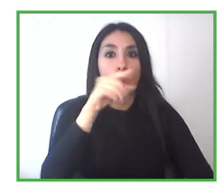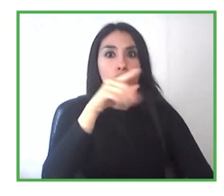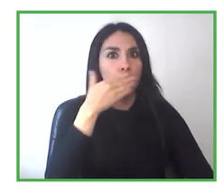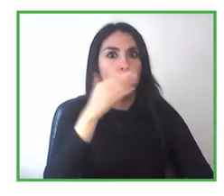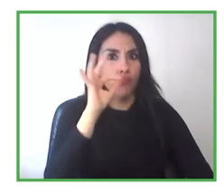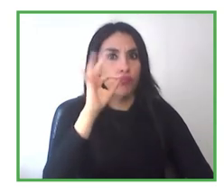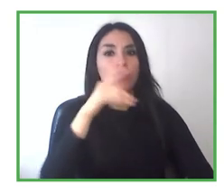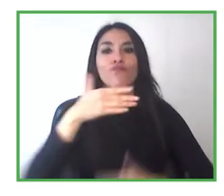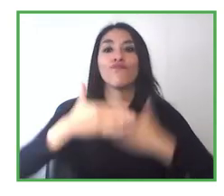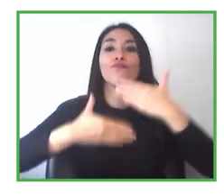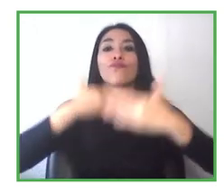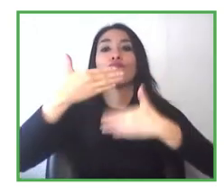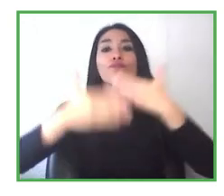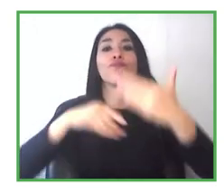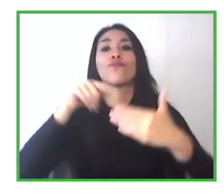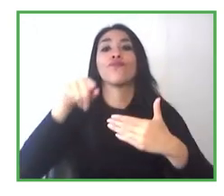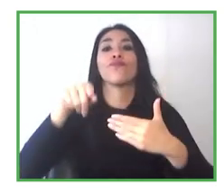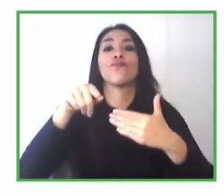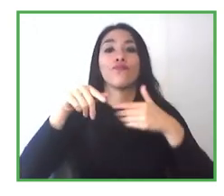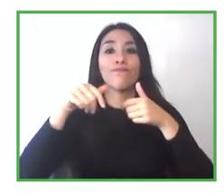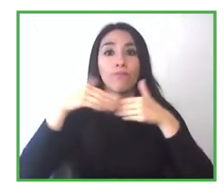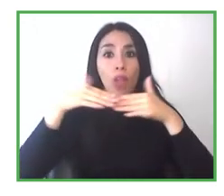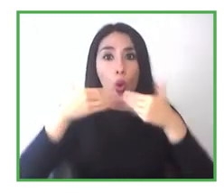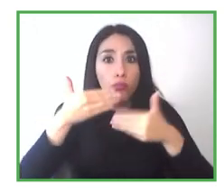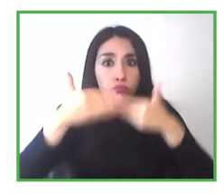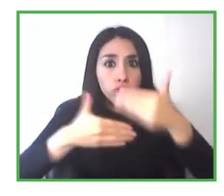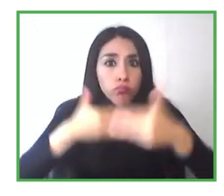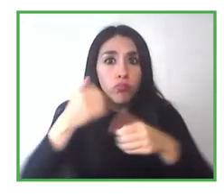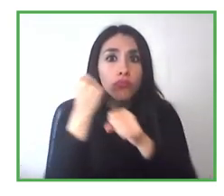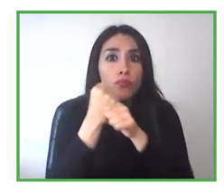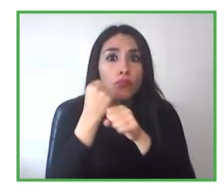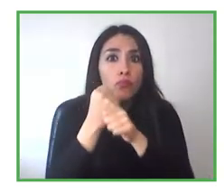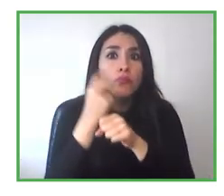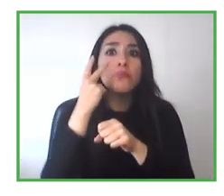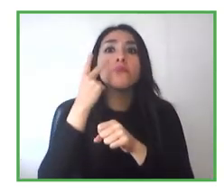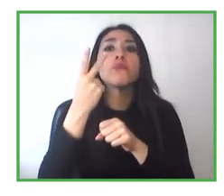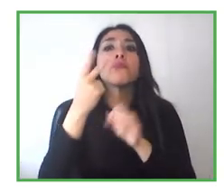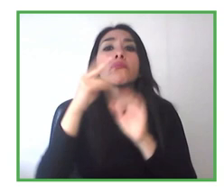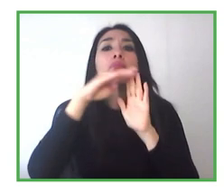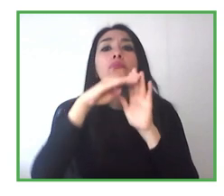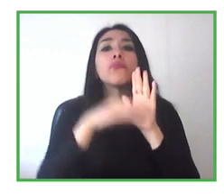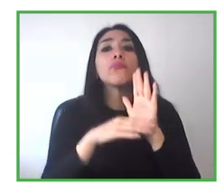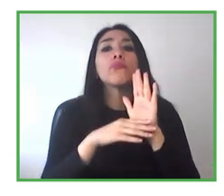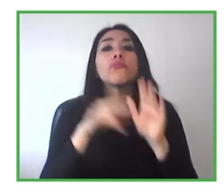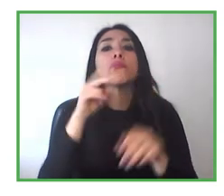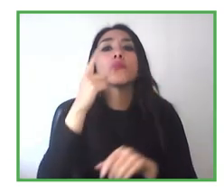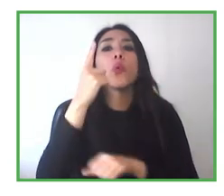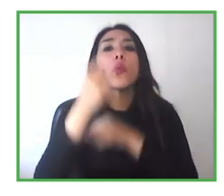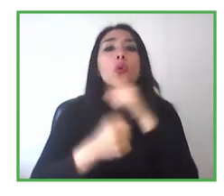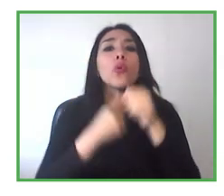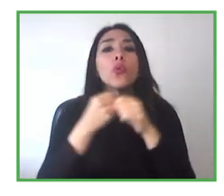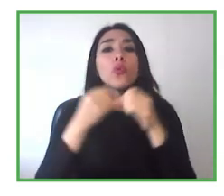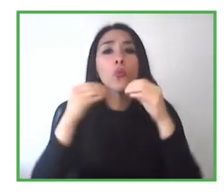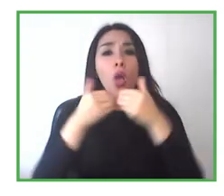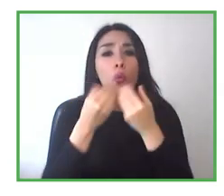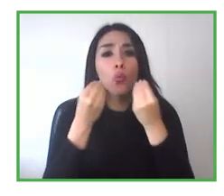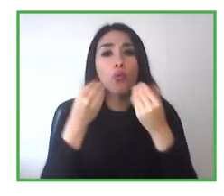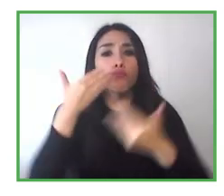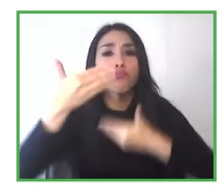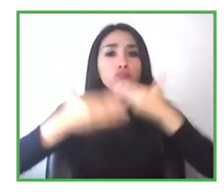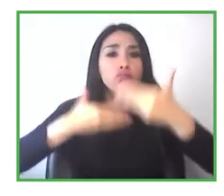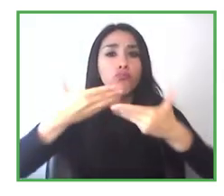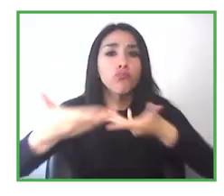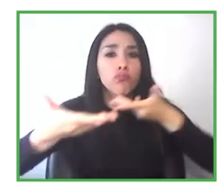we have a monitoring program for a year, which is agreed with the worker. And